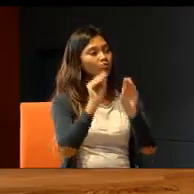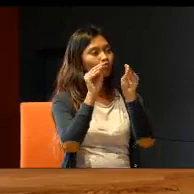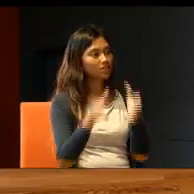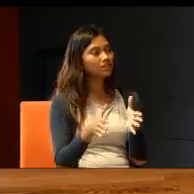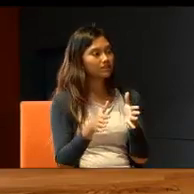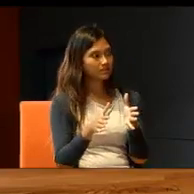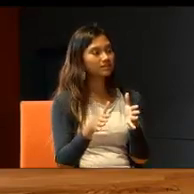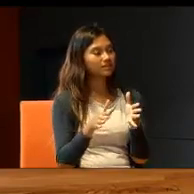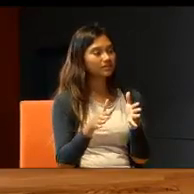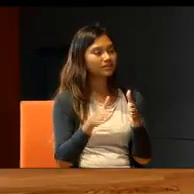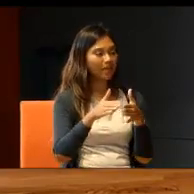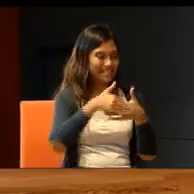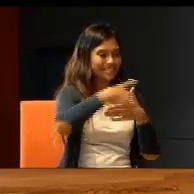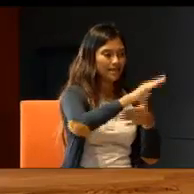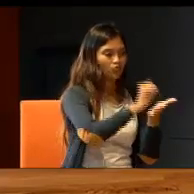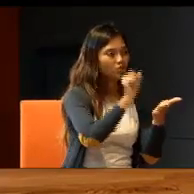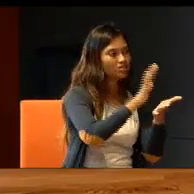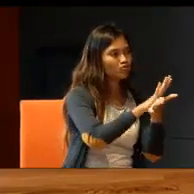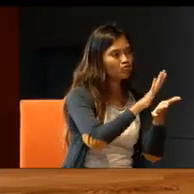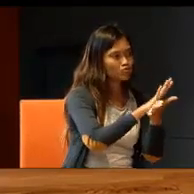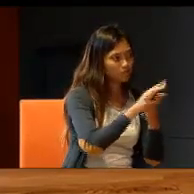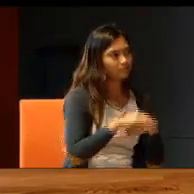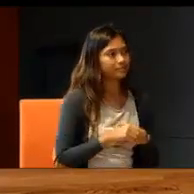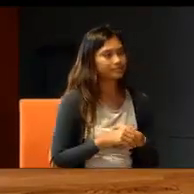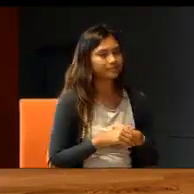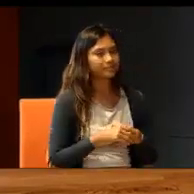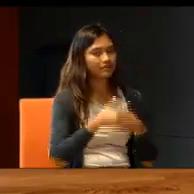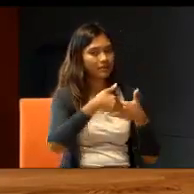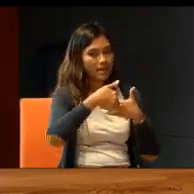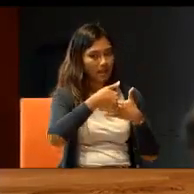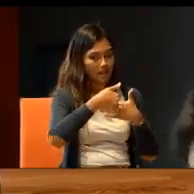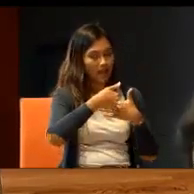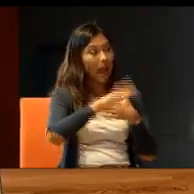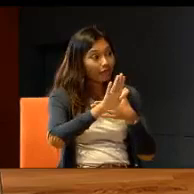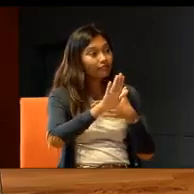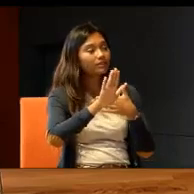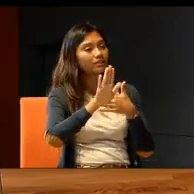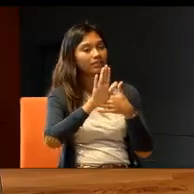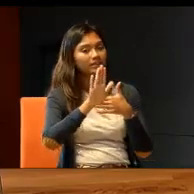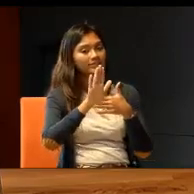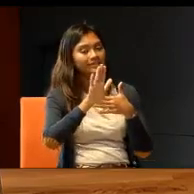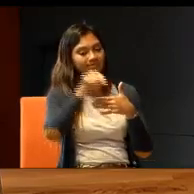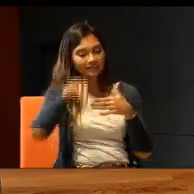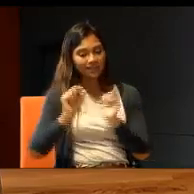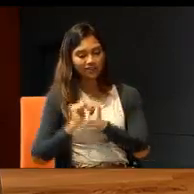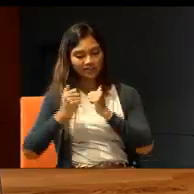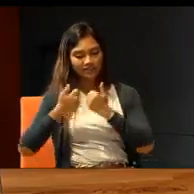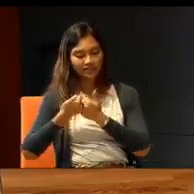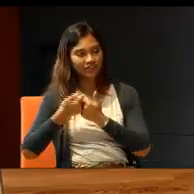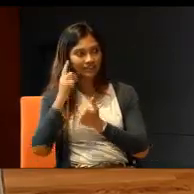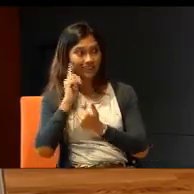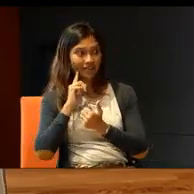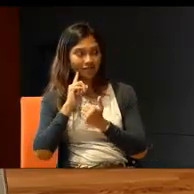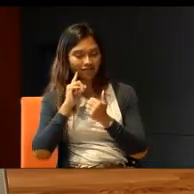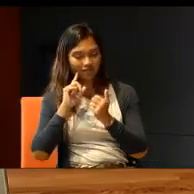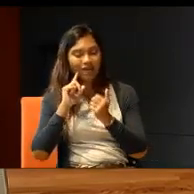the secondary schools. After they have been, with the association, for the deaf, through a certain course,